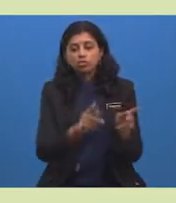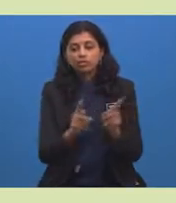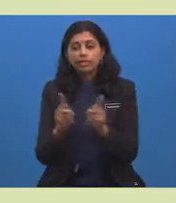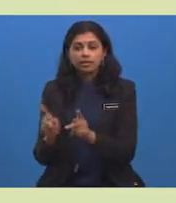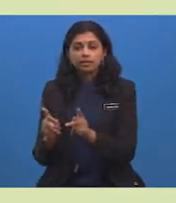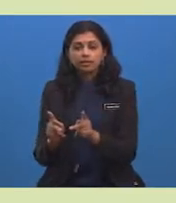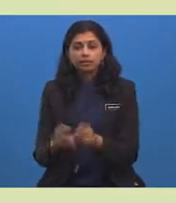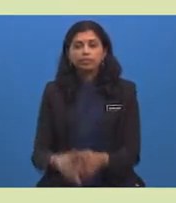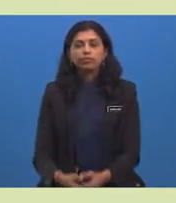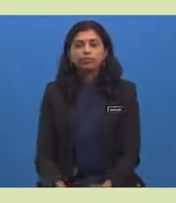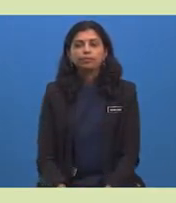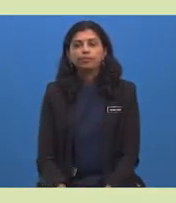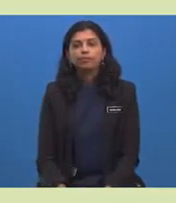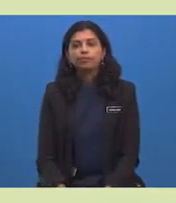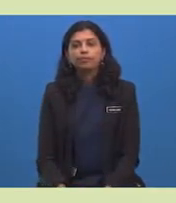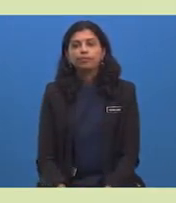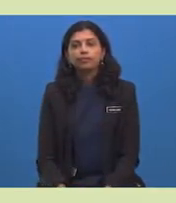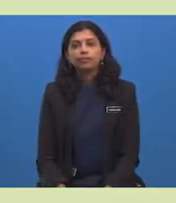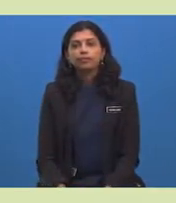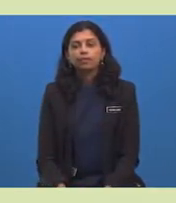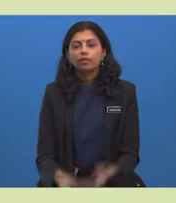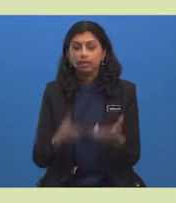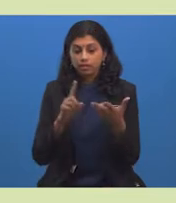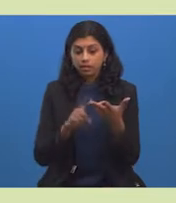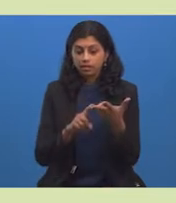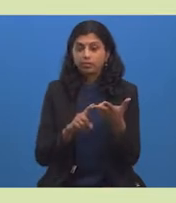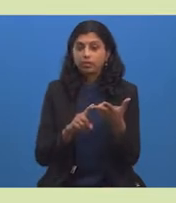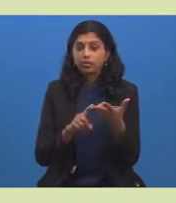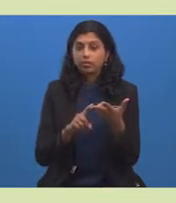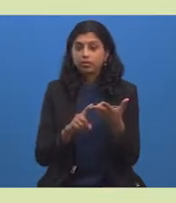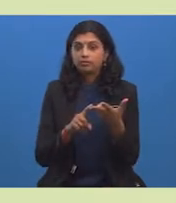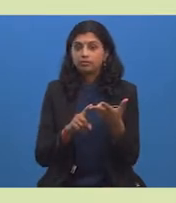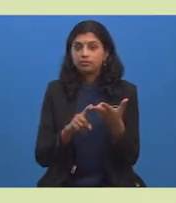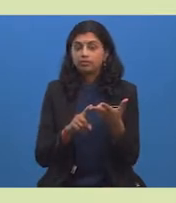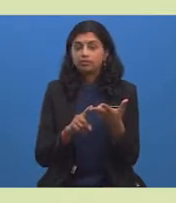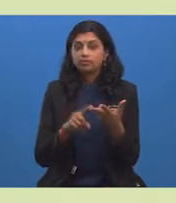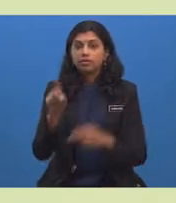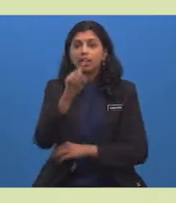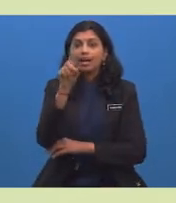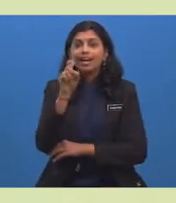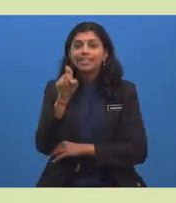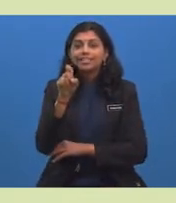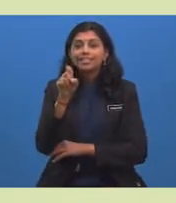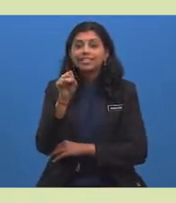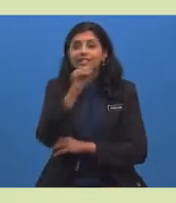In the second paragraph, write what your future plans are.